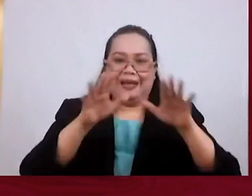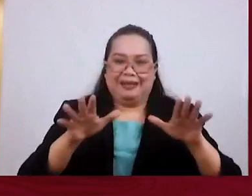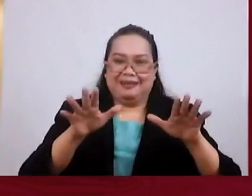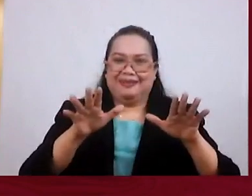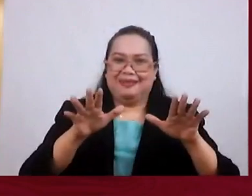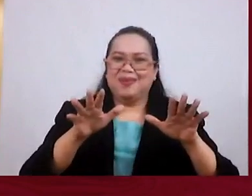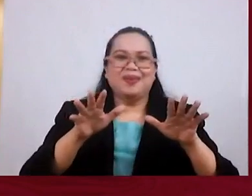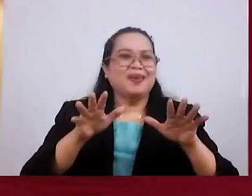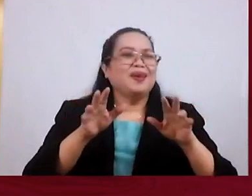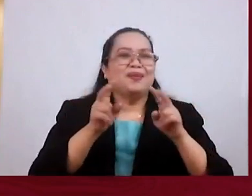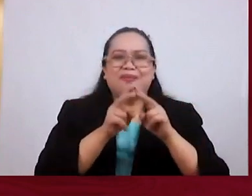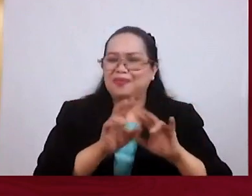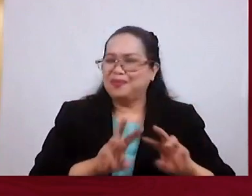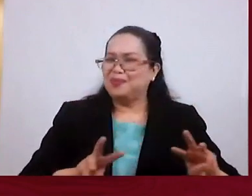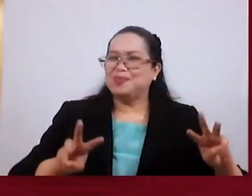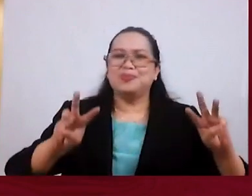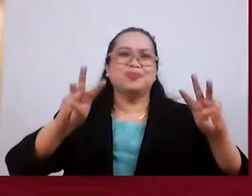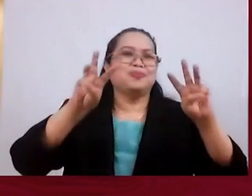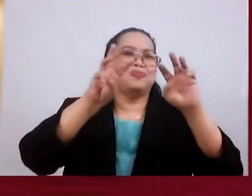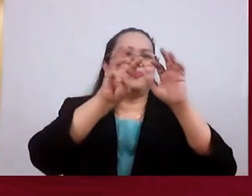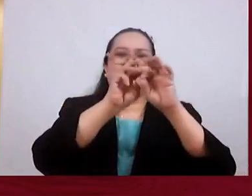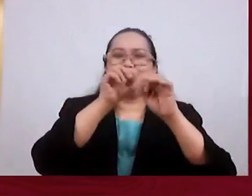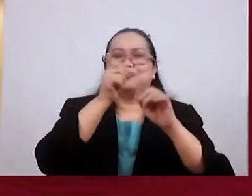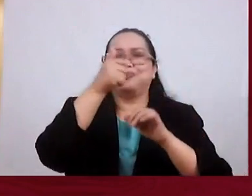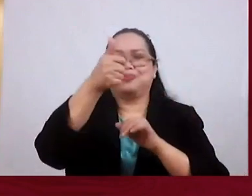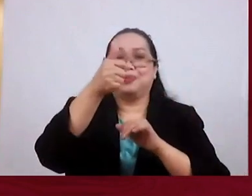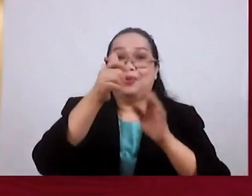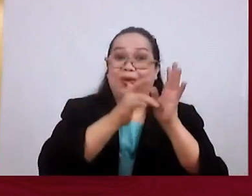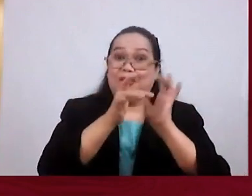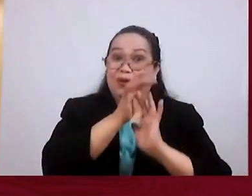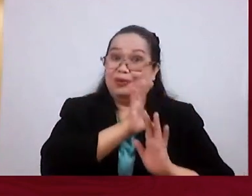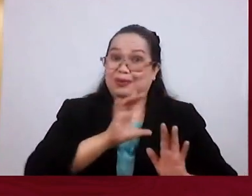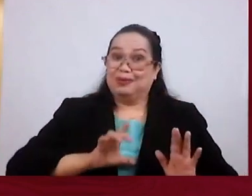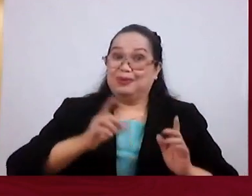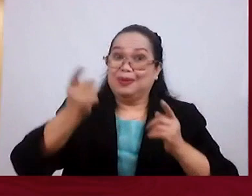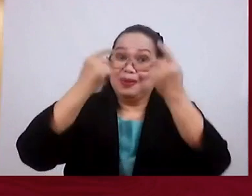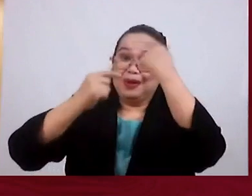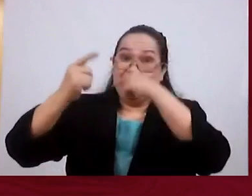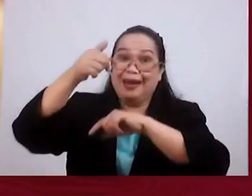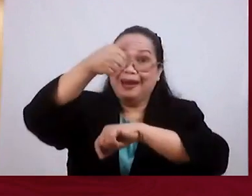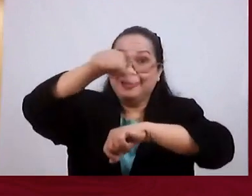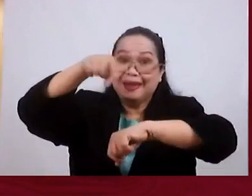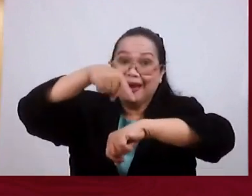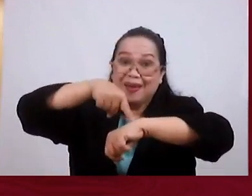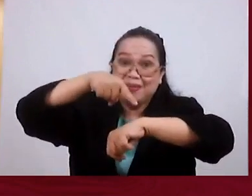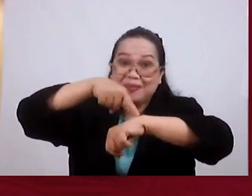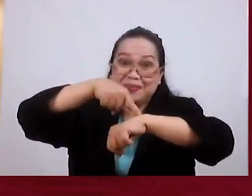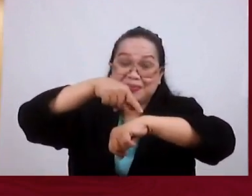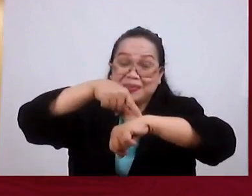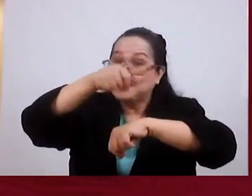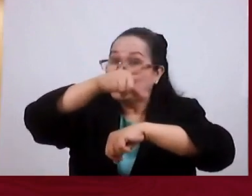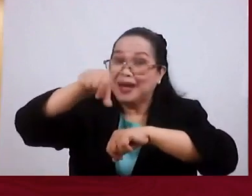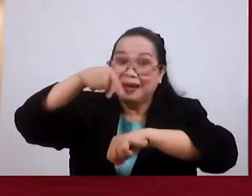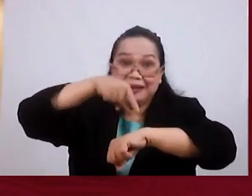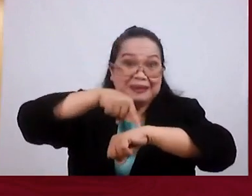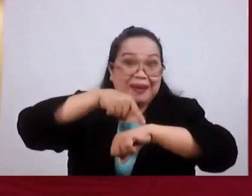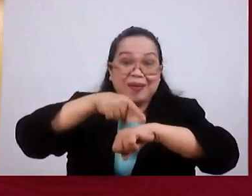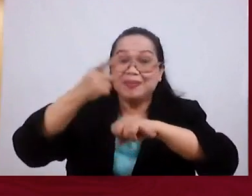Worth It And He's Now Saying You Know The Lord Jesus May Return Anytime Or